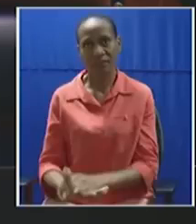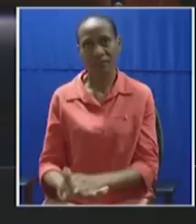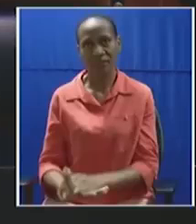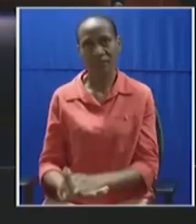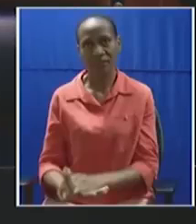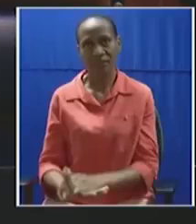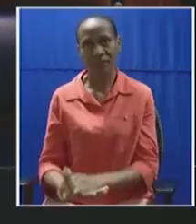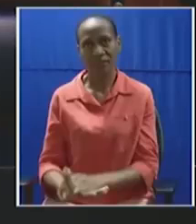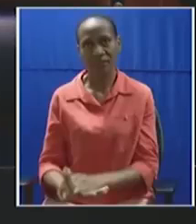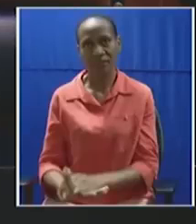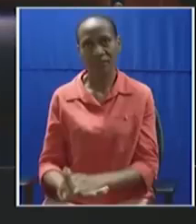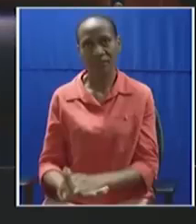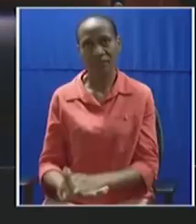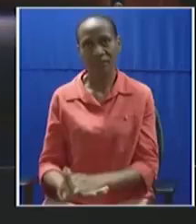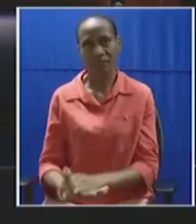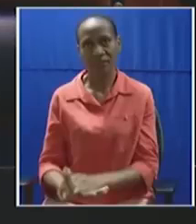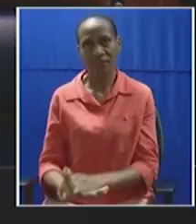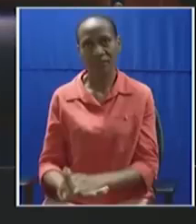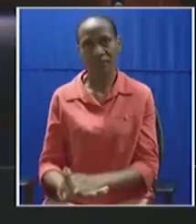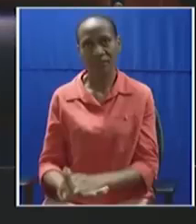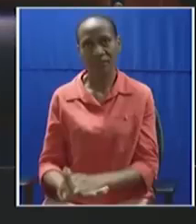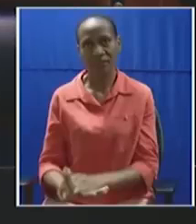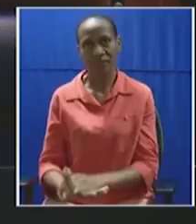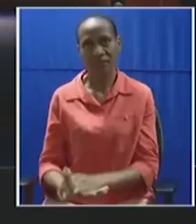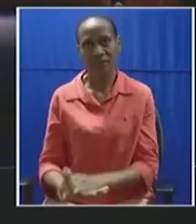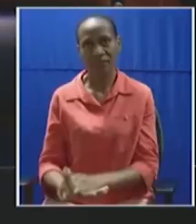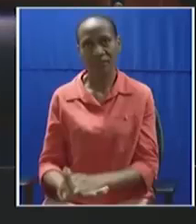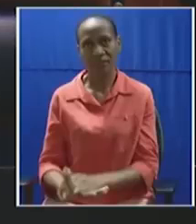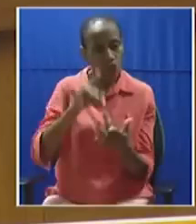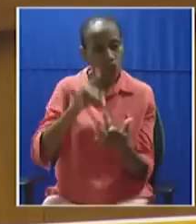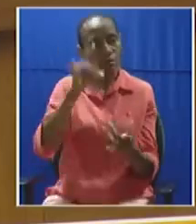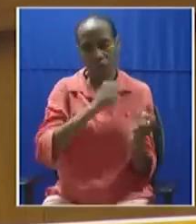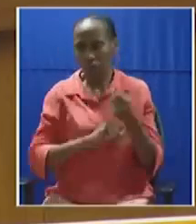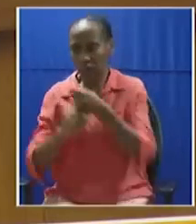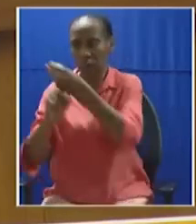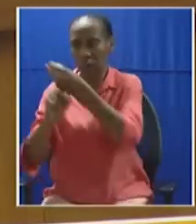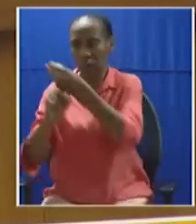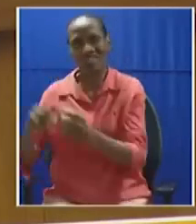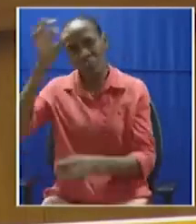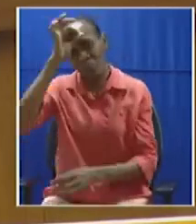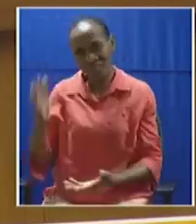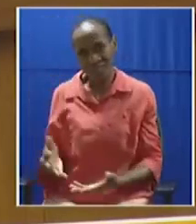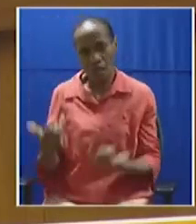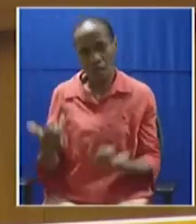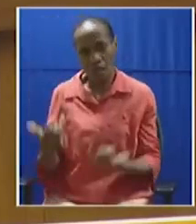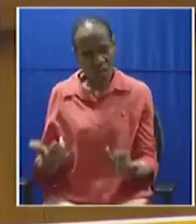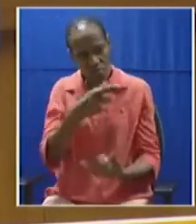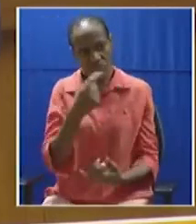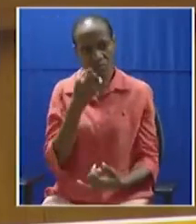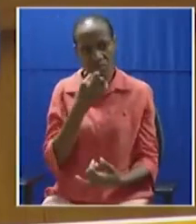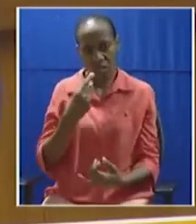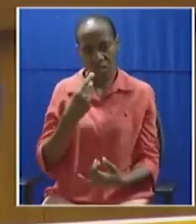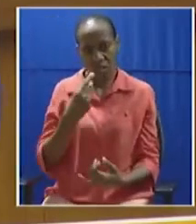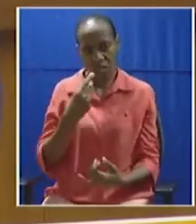to go down with our people. You made your choice to go with them. Now you are inviting us to join you in the